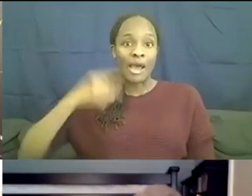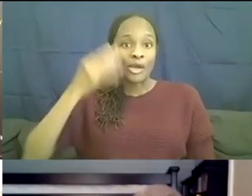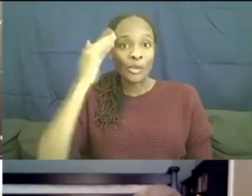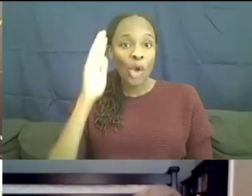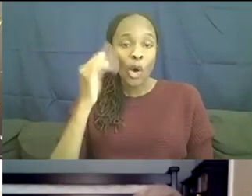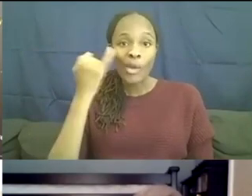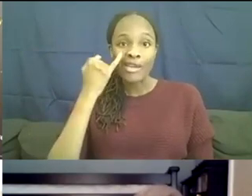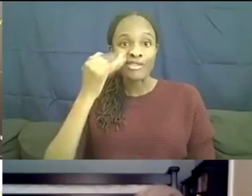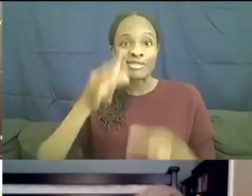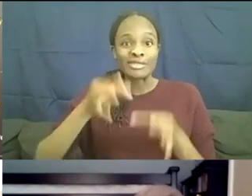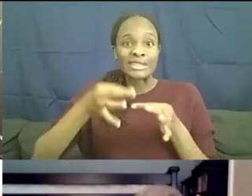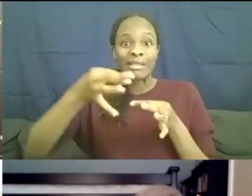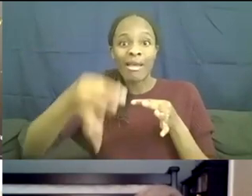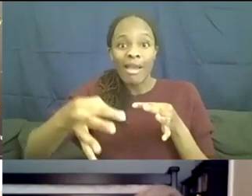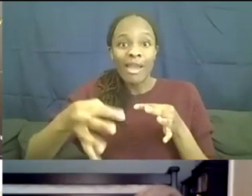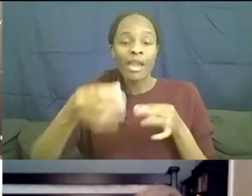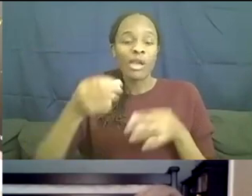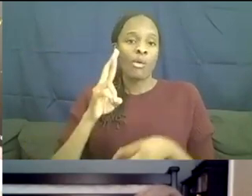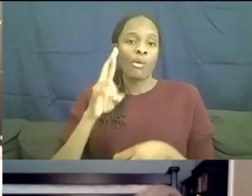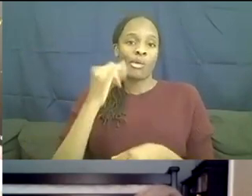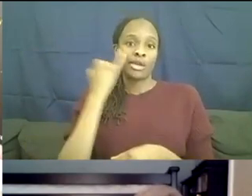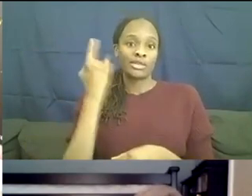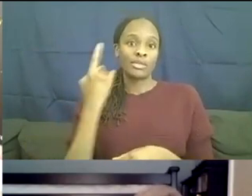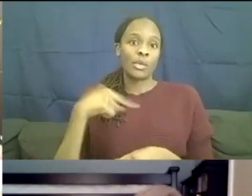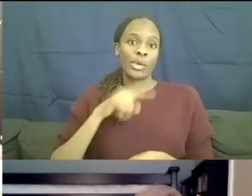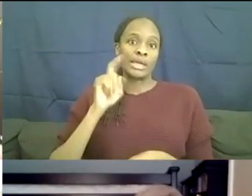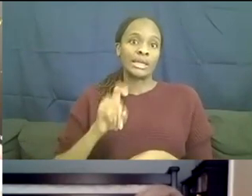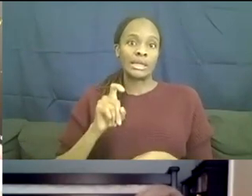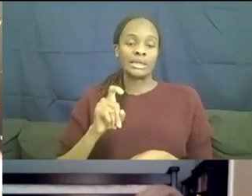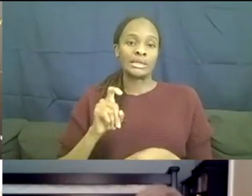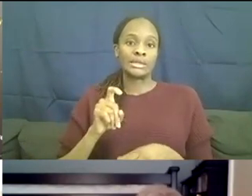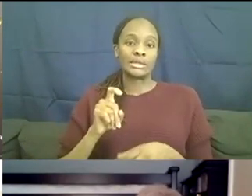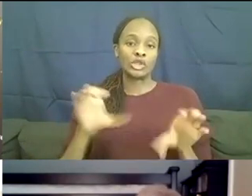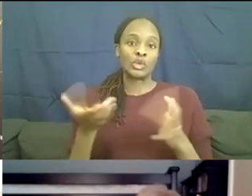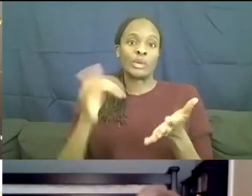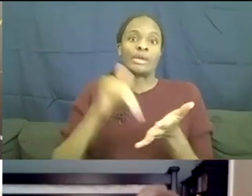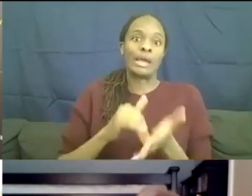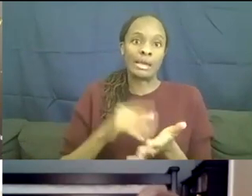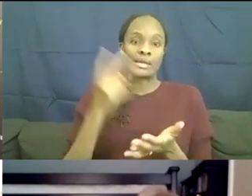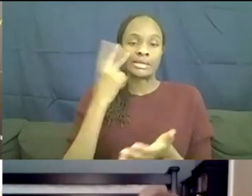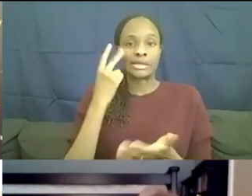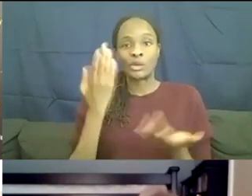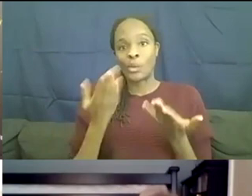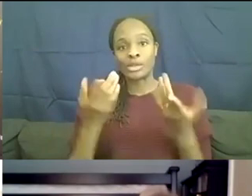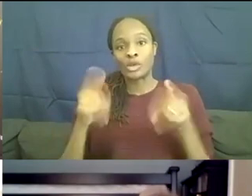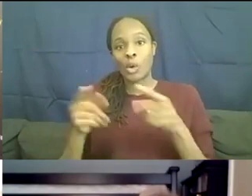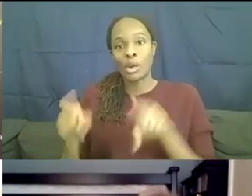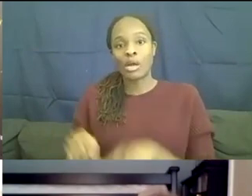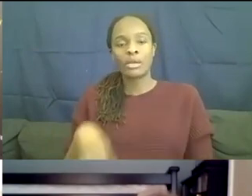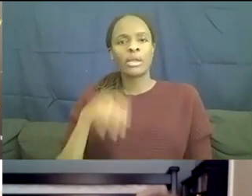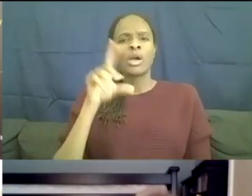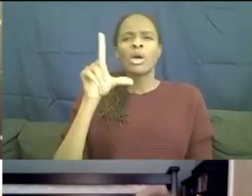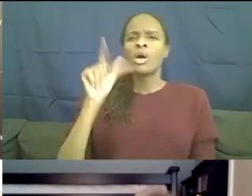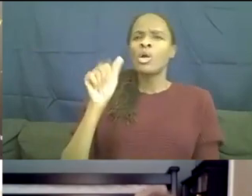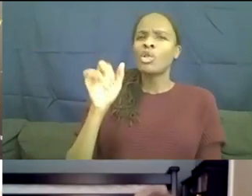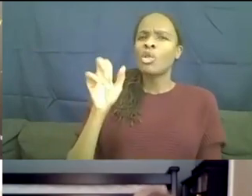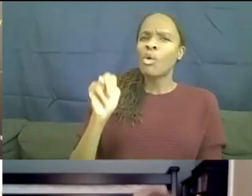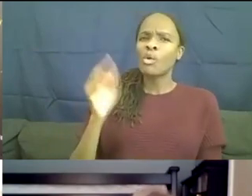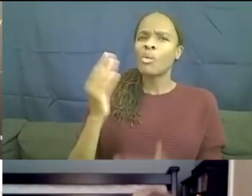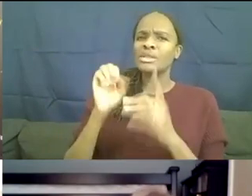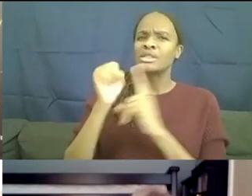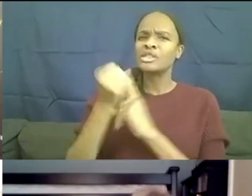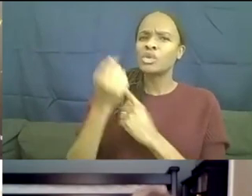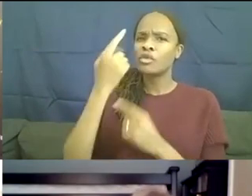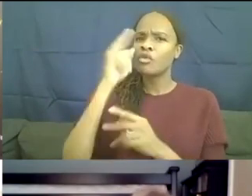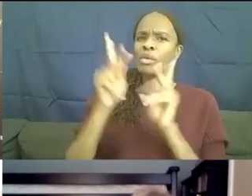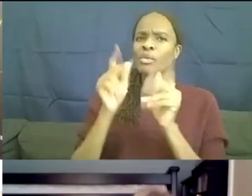a delay or if it's something we're going to have to revisit and see what's going on. Lauren, um, what is the situation for